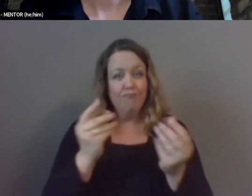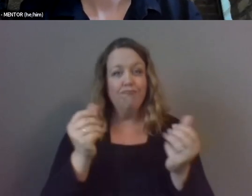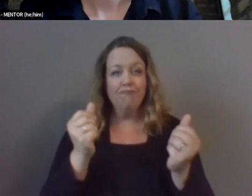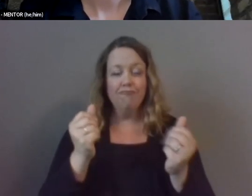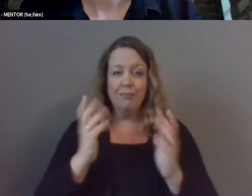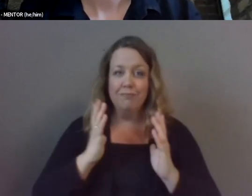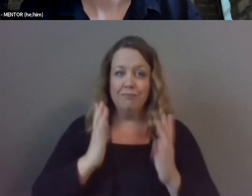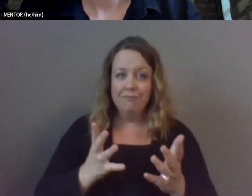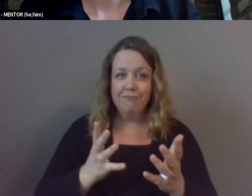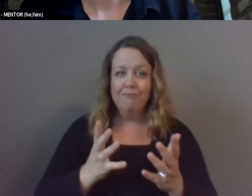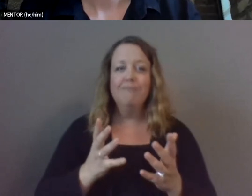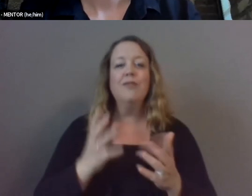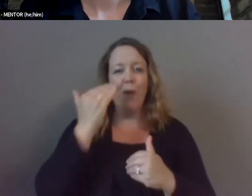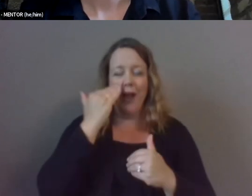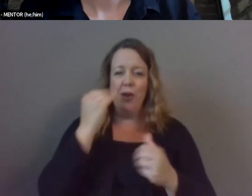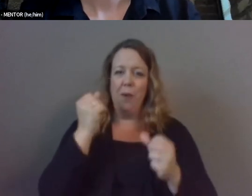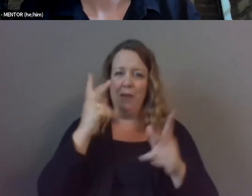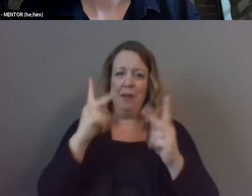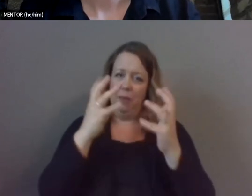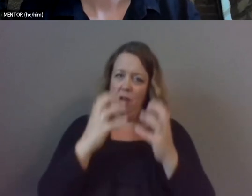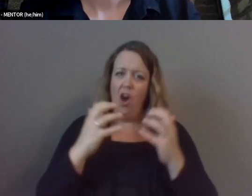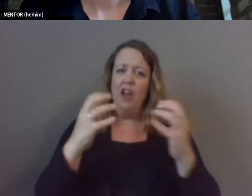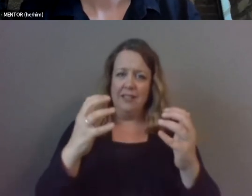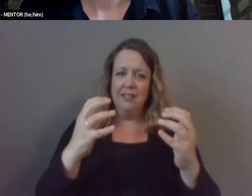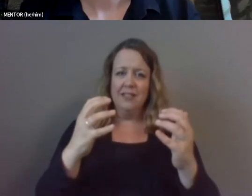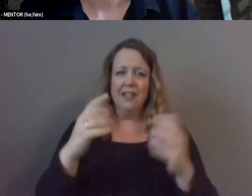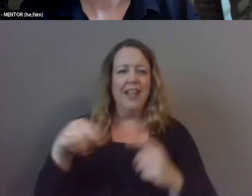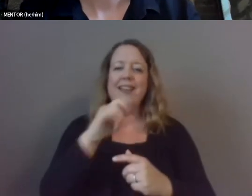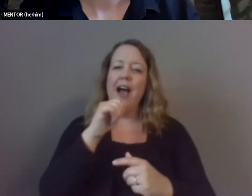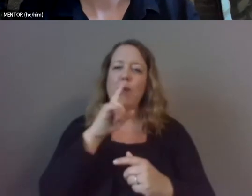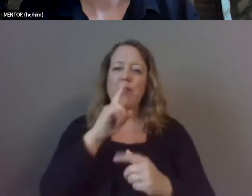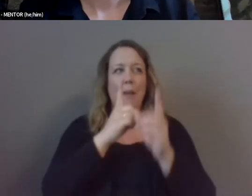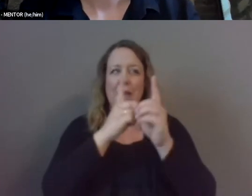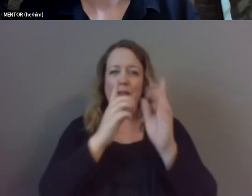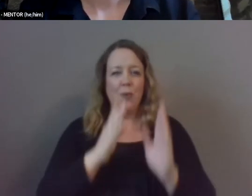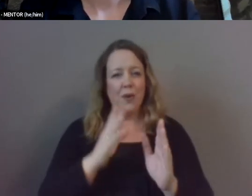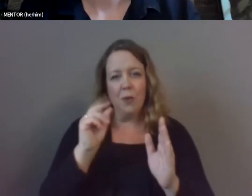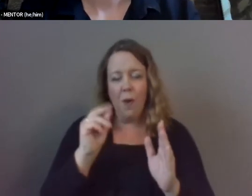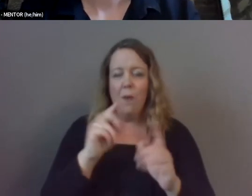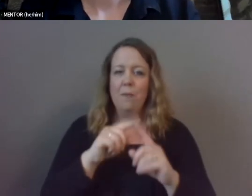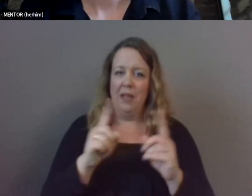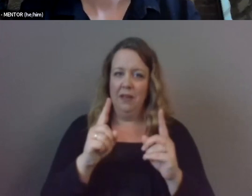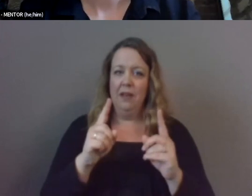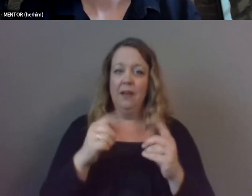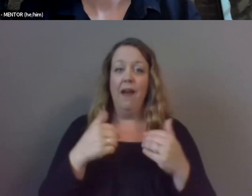would say i know we have a lot of people in the audience that are not really mentors but um i've had both professional mentors and